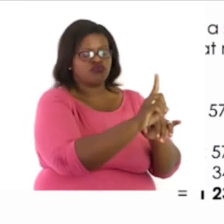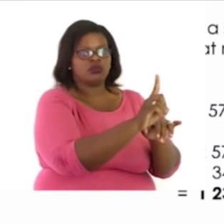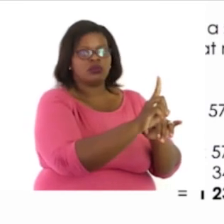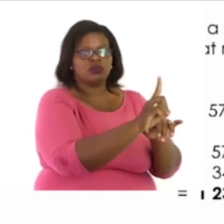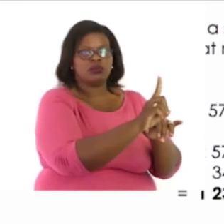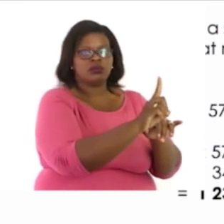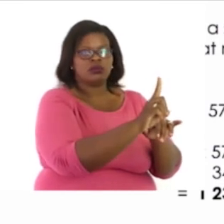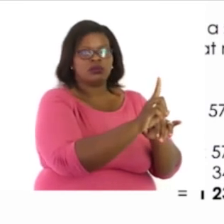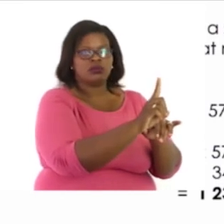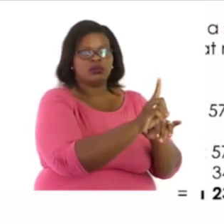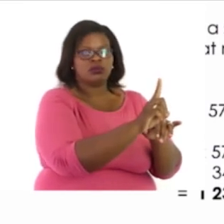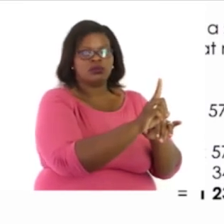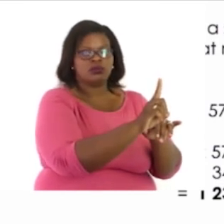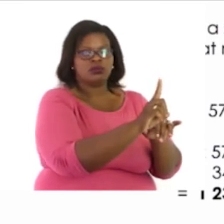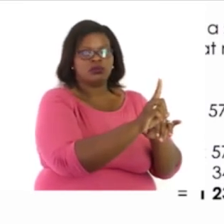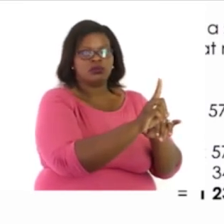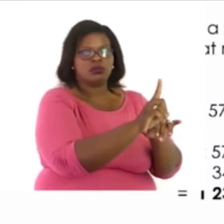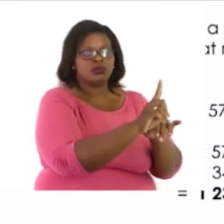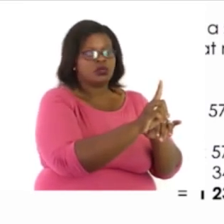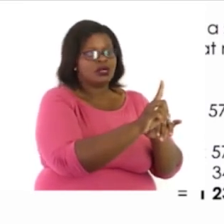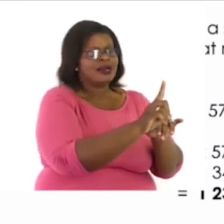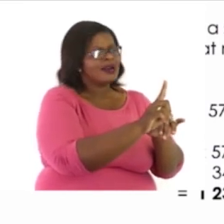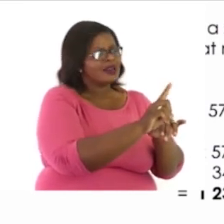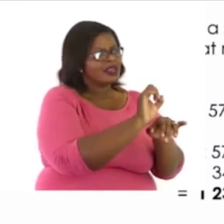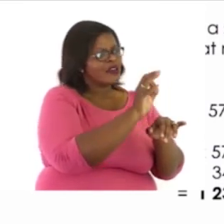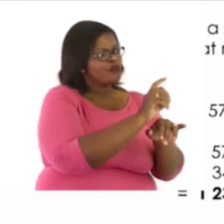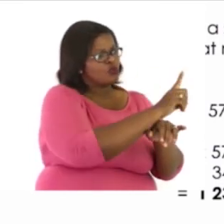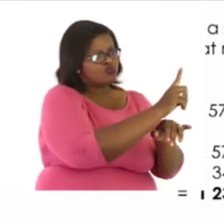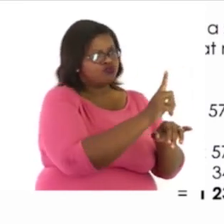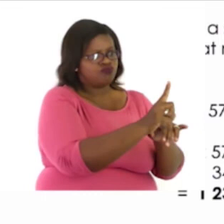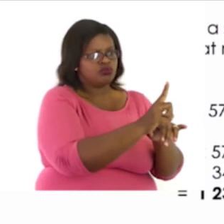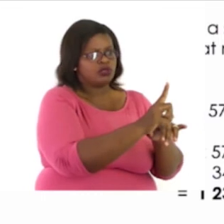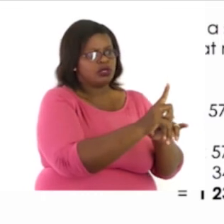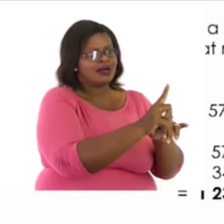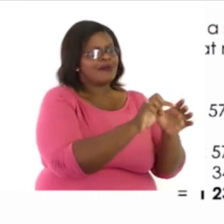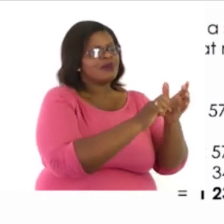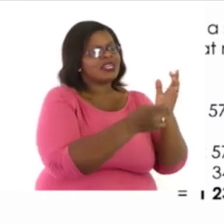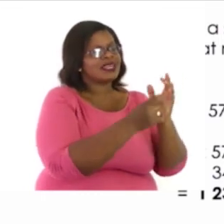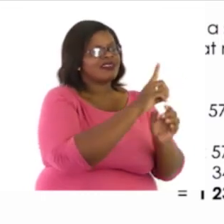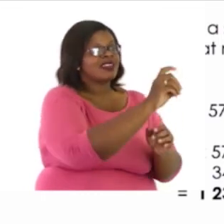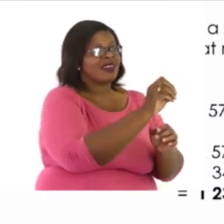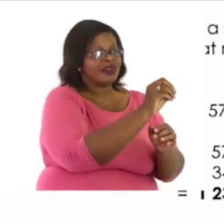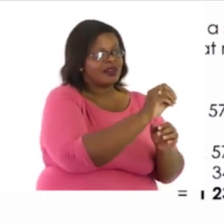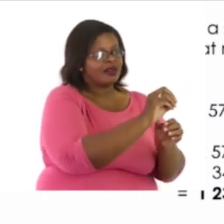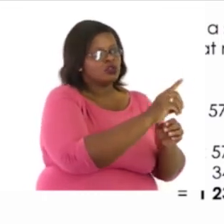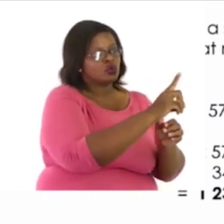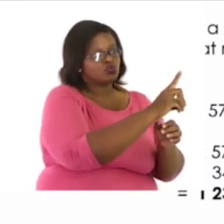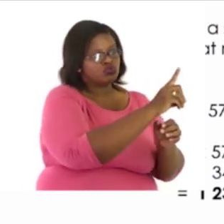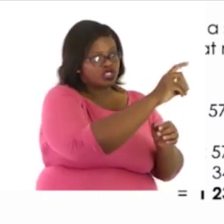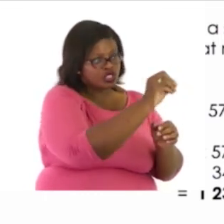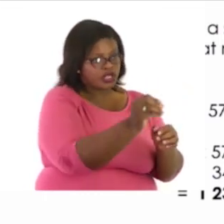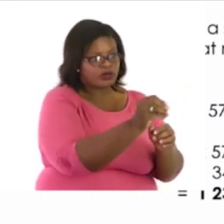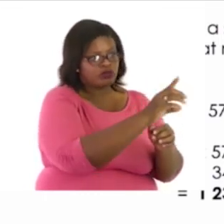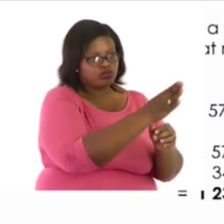when it's carried over to the 1, it becomes a 10. And that 10 plus the 1 now